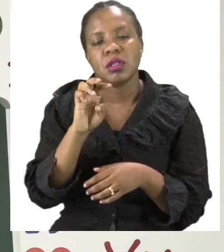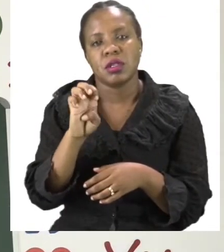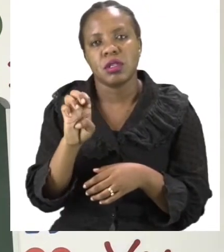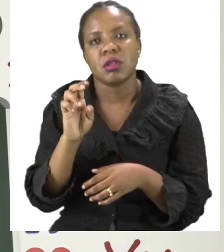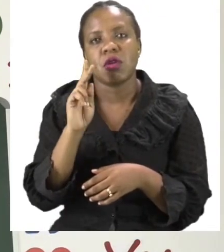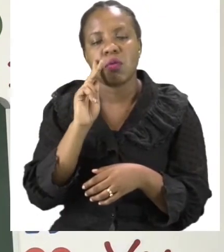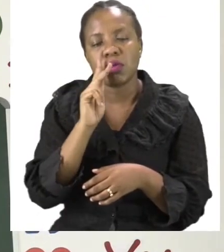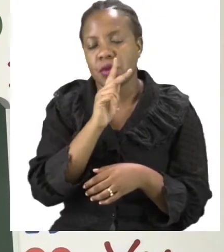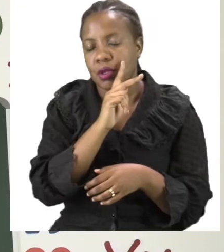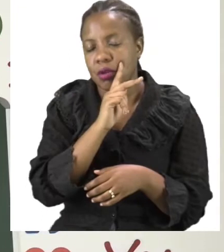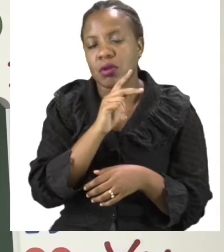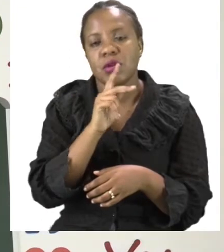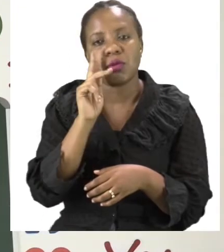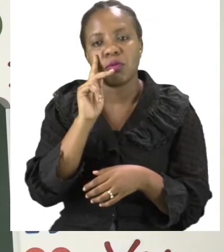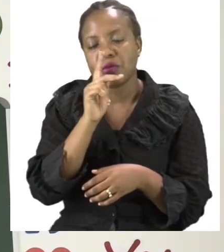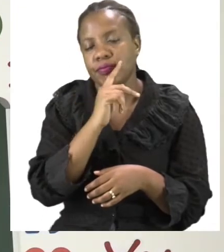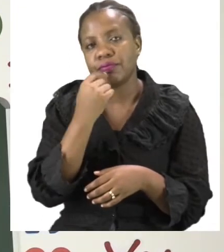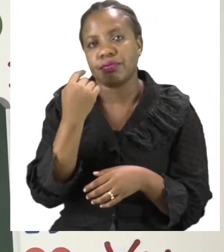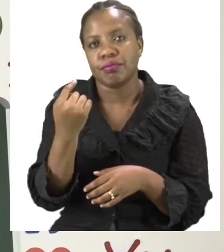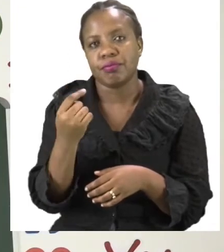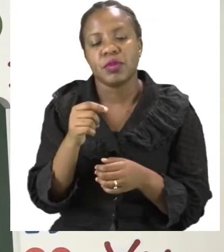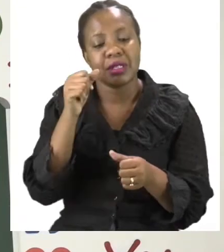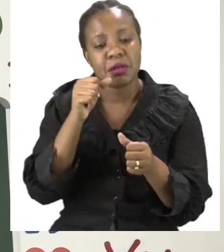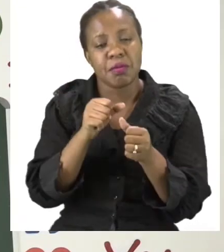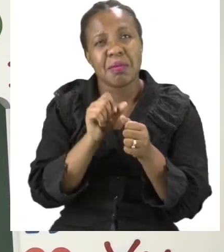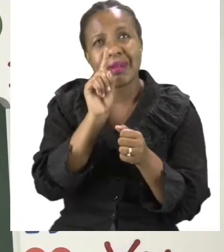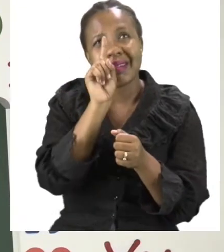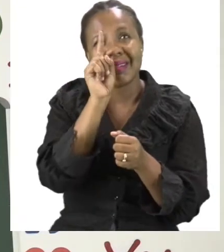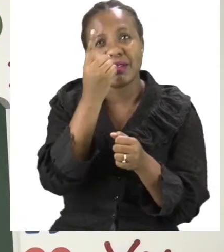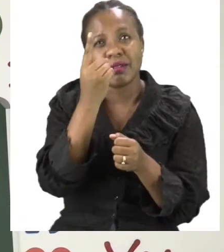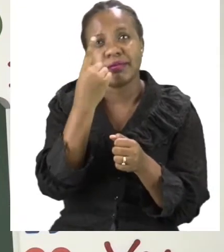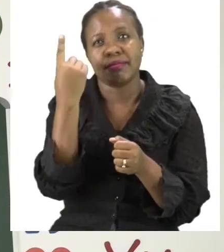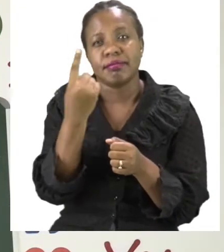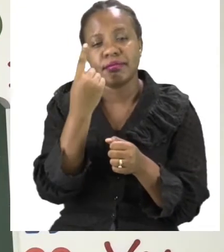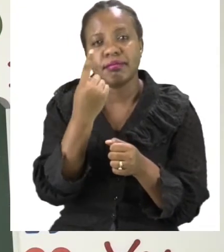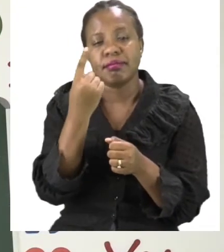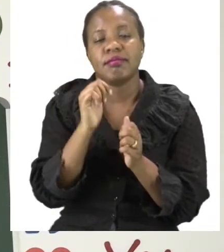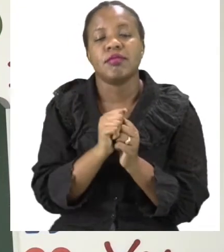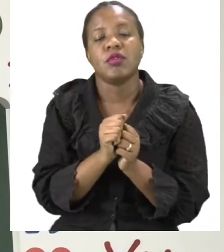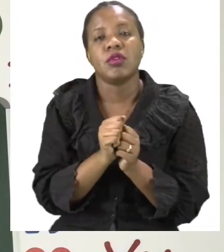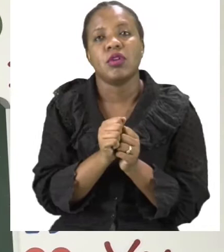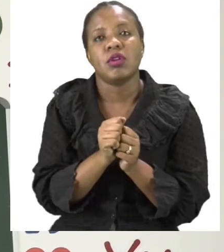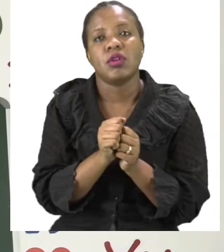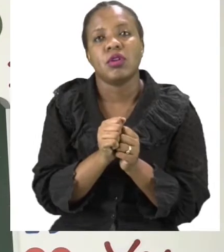remember that the apostrophe is only used to put words together to make them shorter.